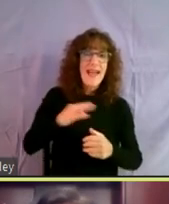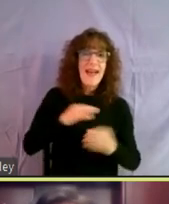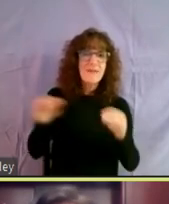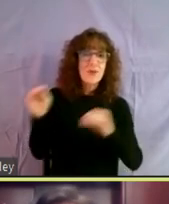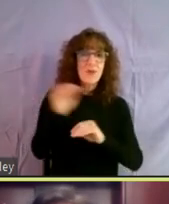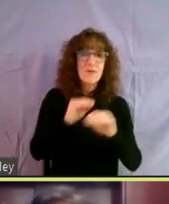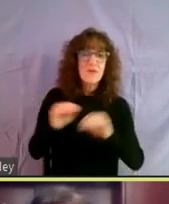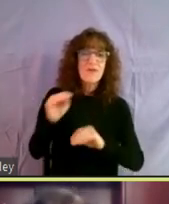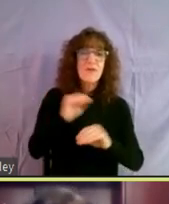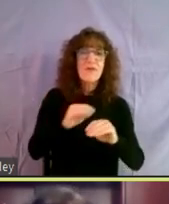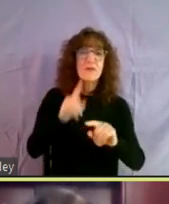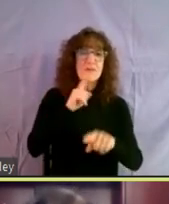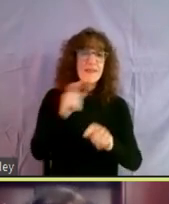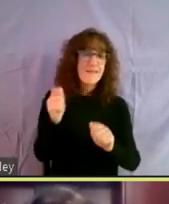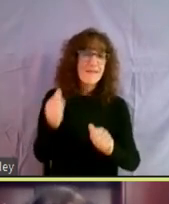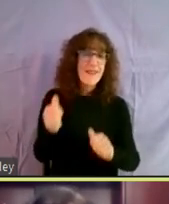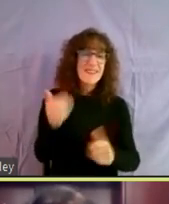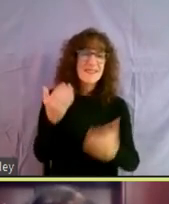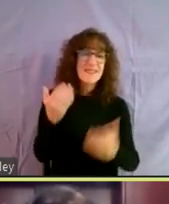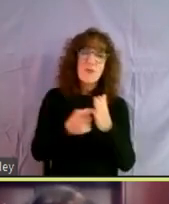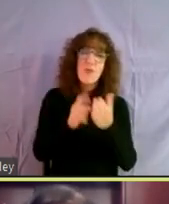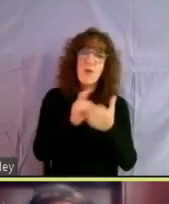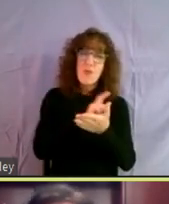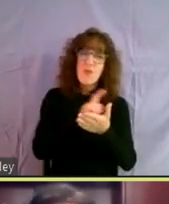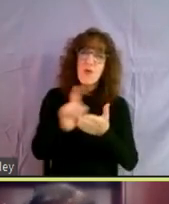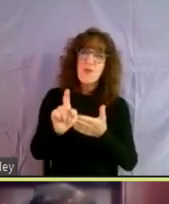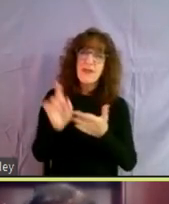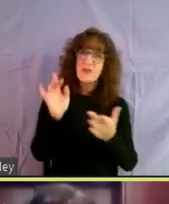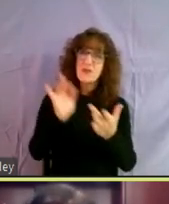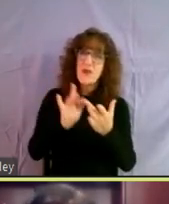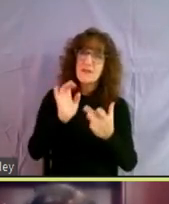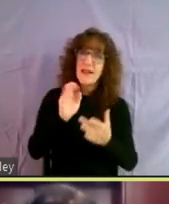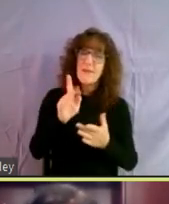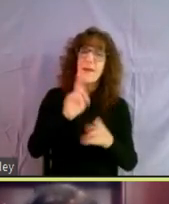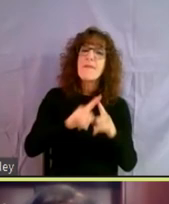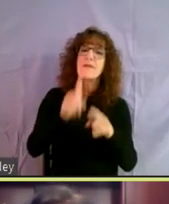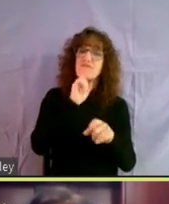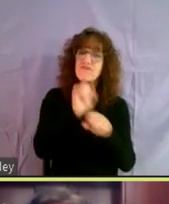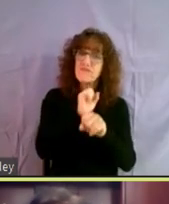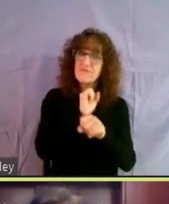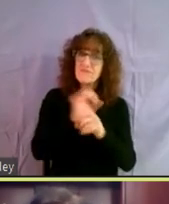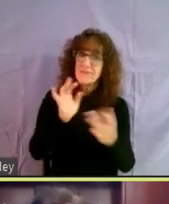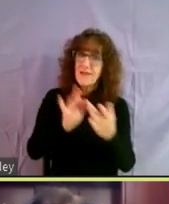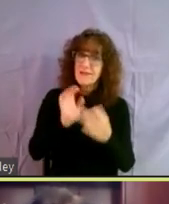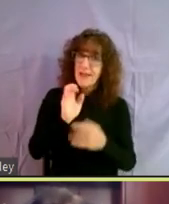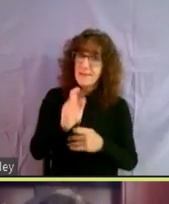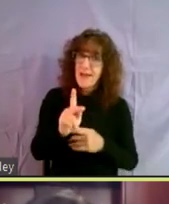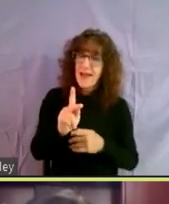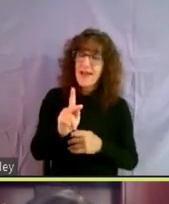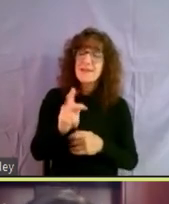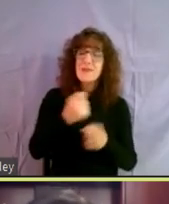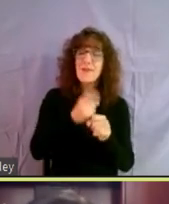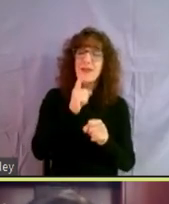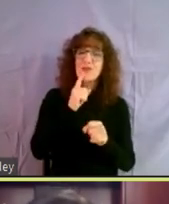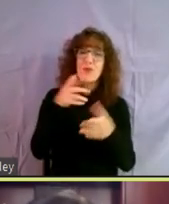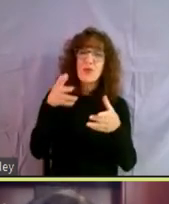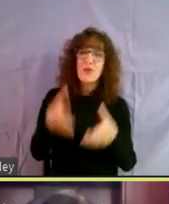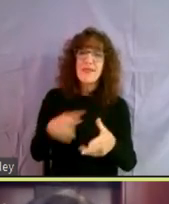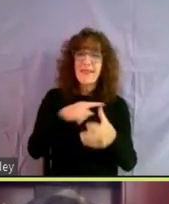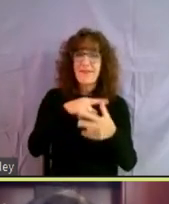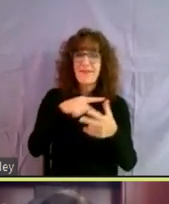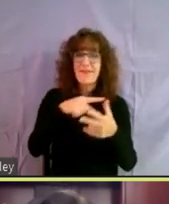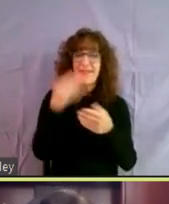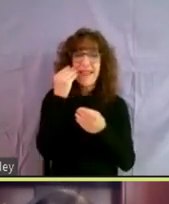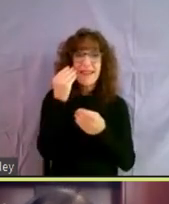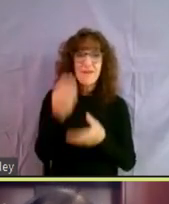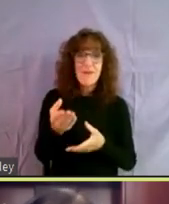but it may take us a little over a week to get to you, but we will get back to you. Okay. So please make sure you leave that information.